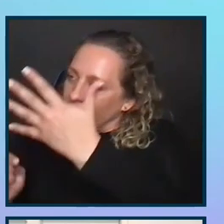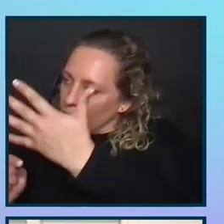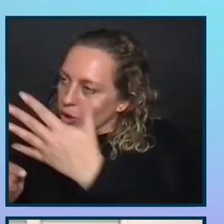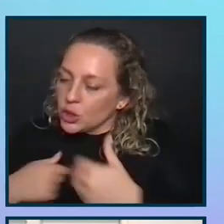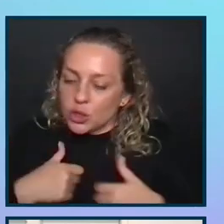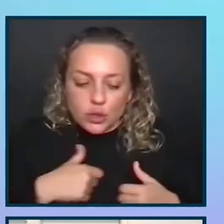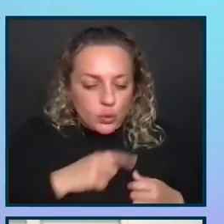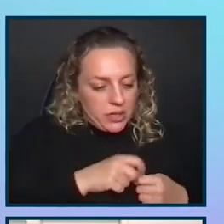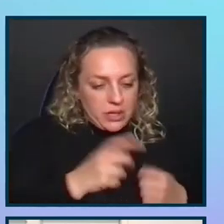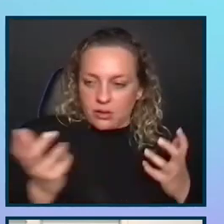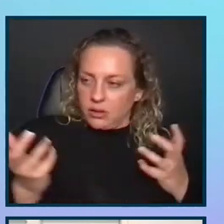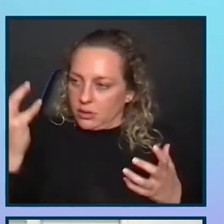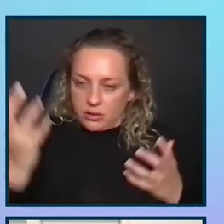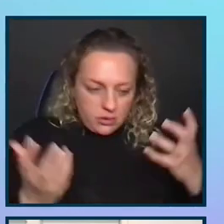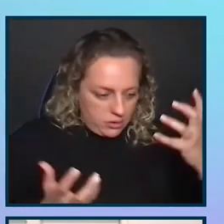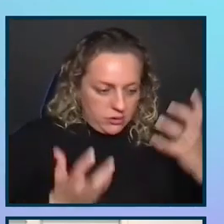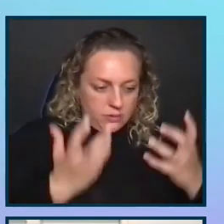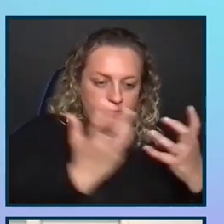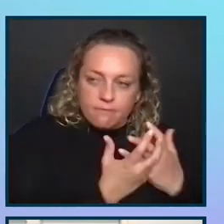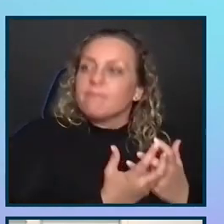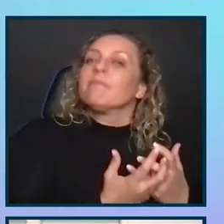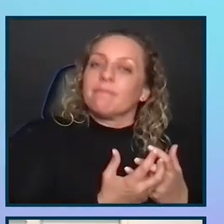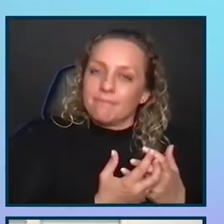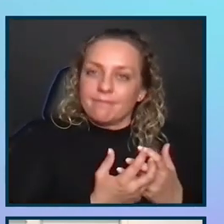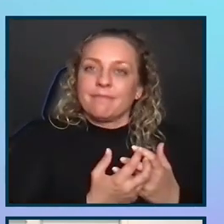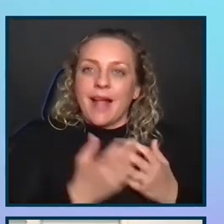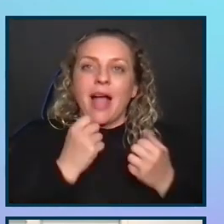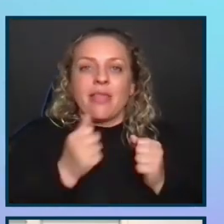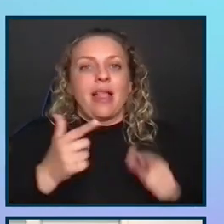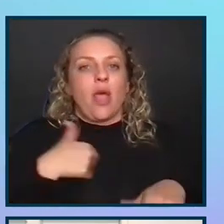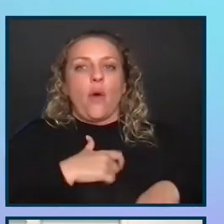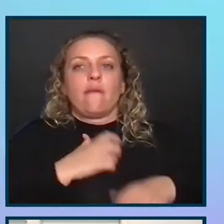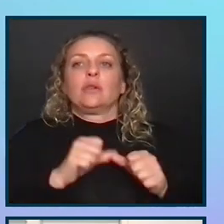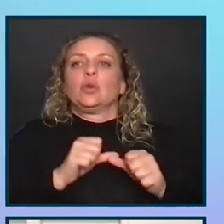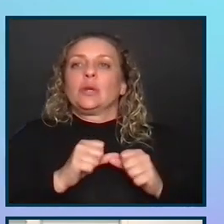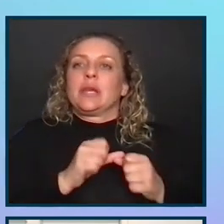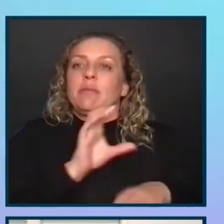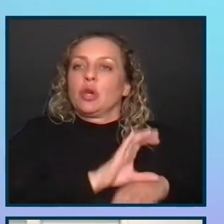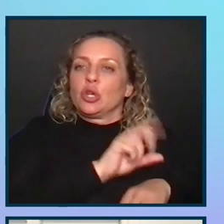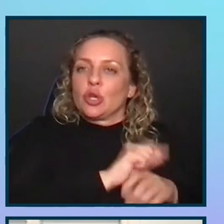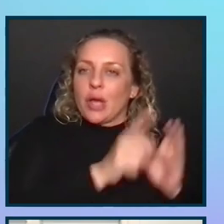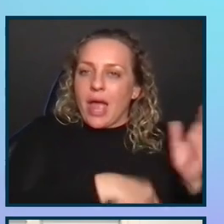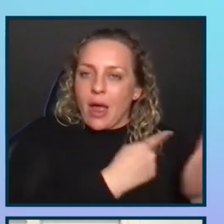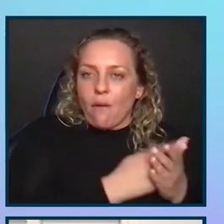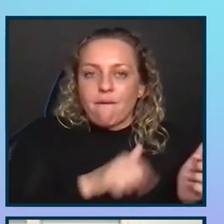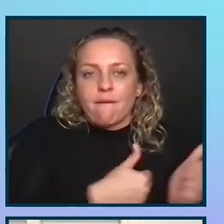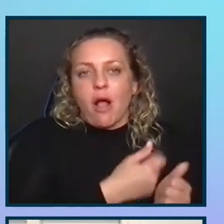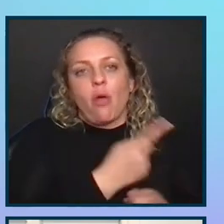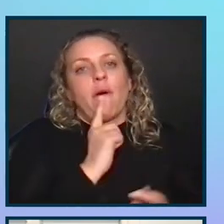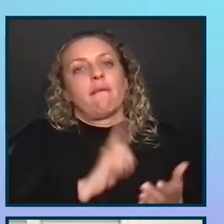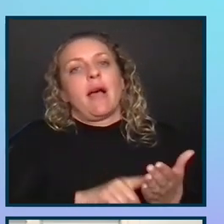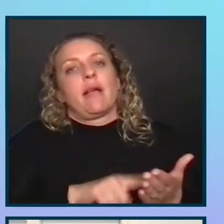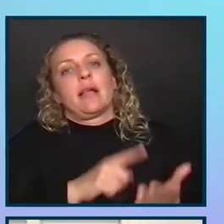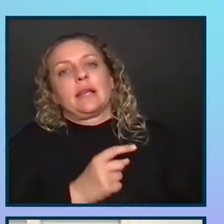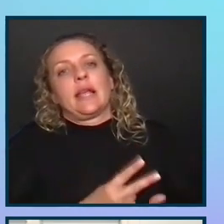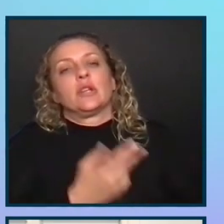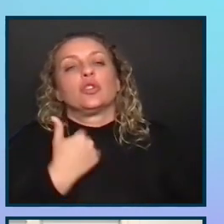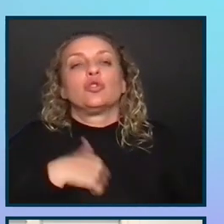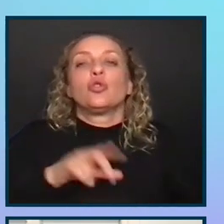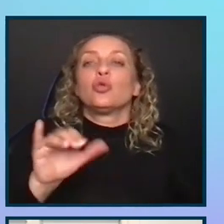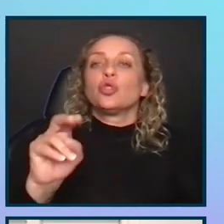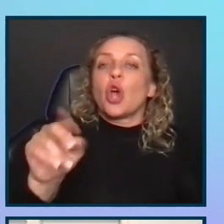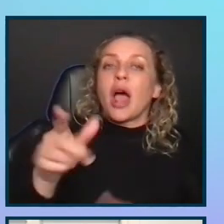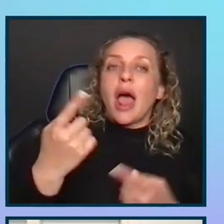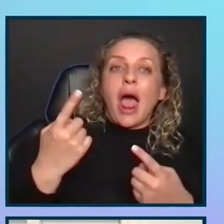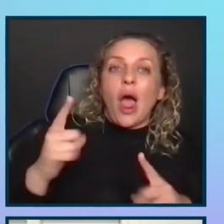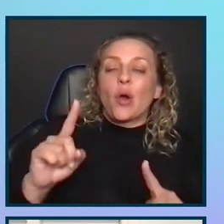of work and then work together on that. And then that allowed us as well to keep the consulting hours for follow-up validation. So, John, how did